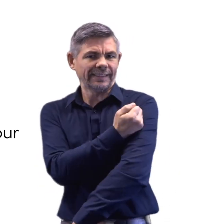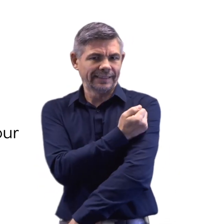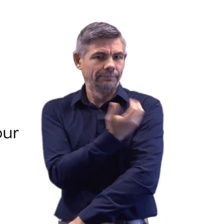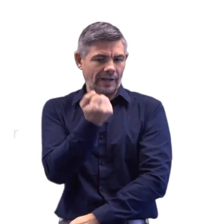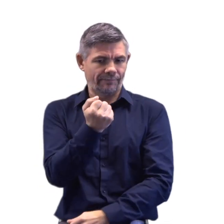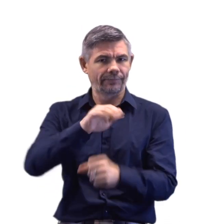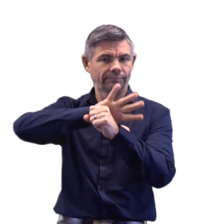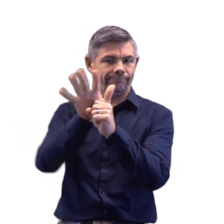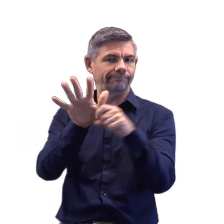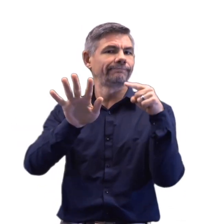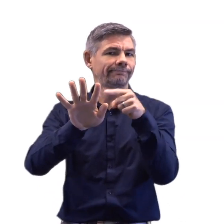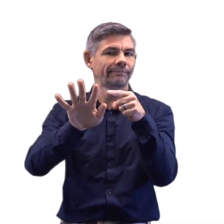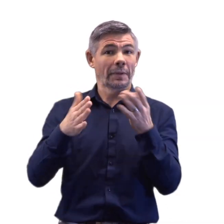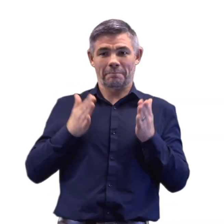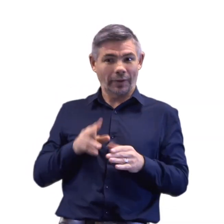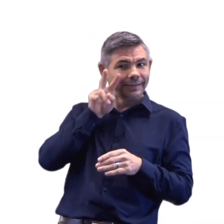as an intruder.